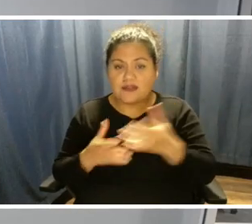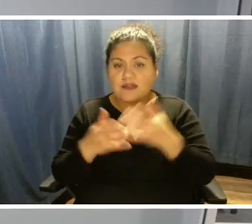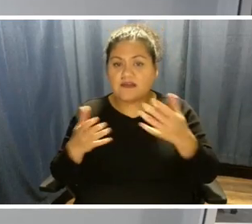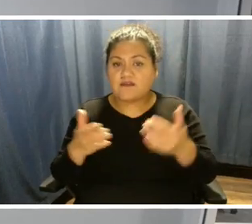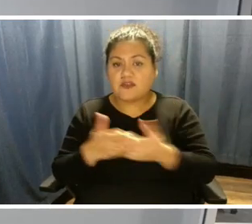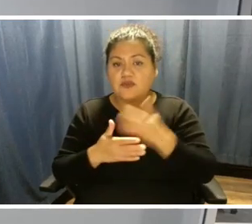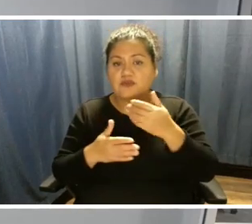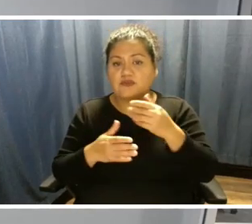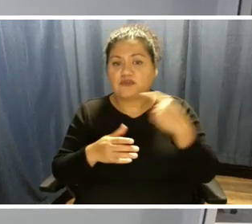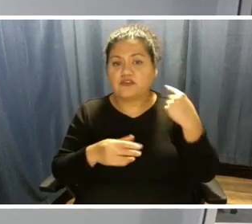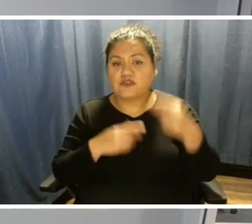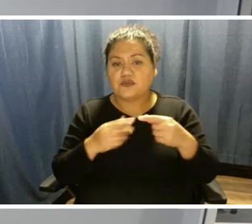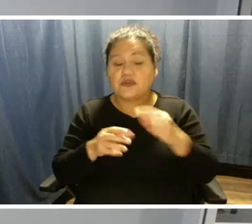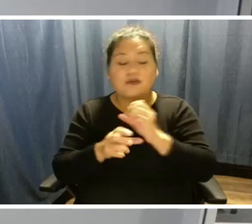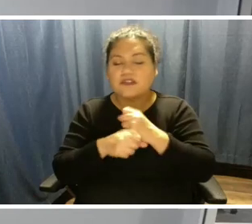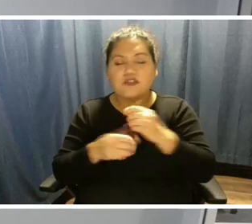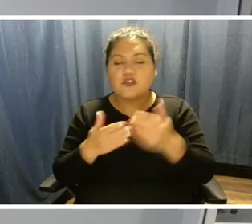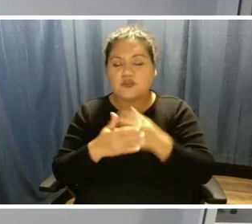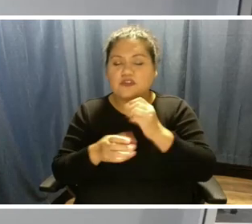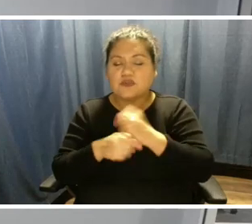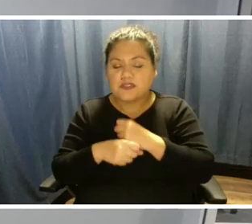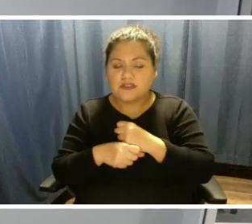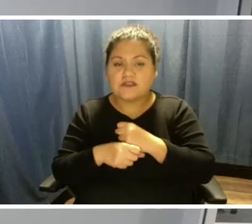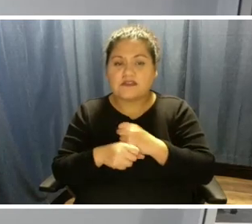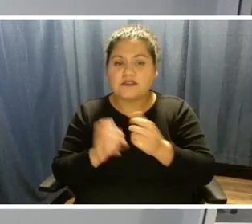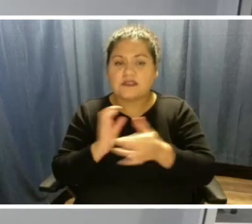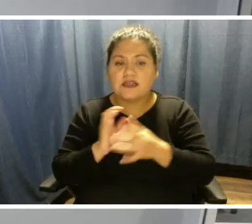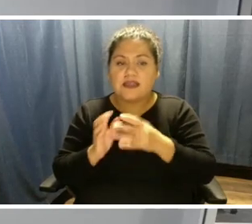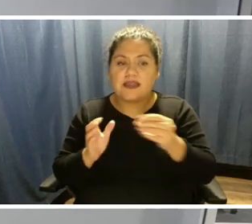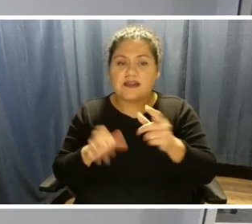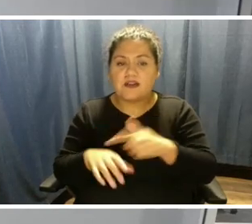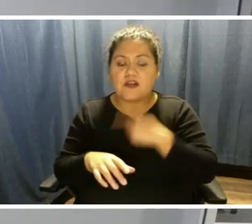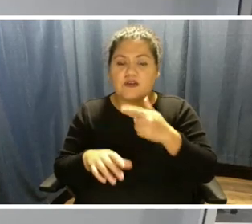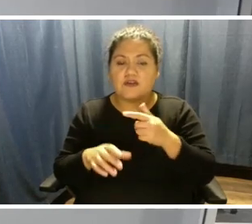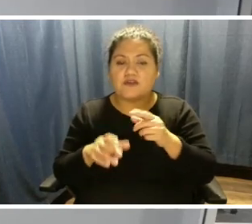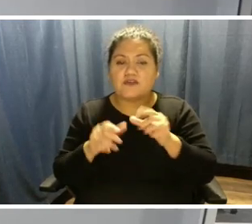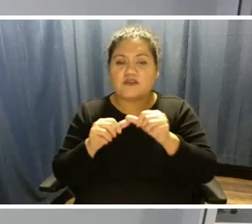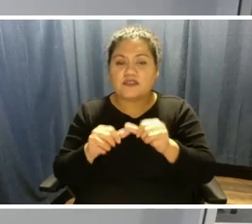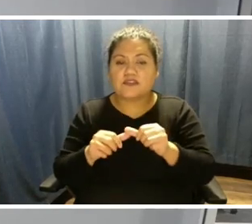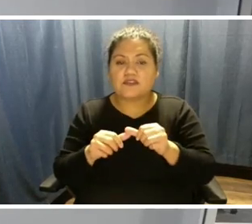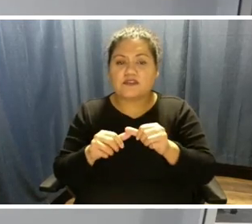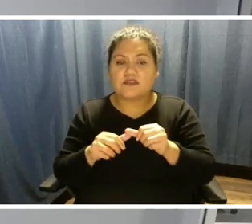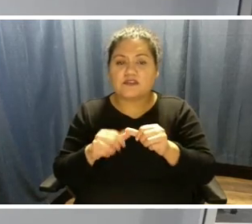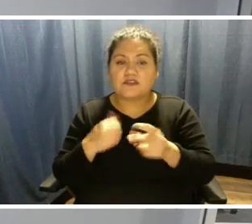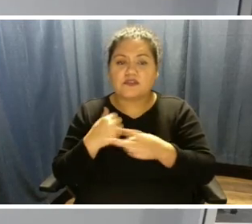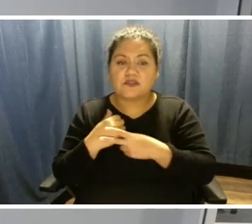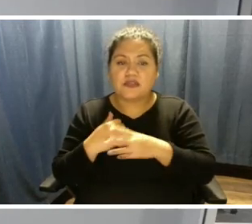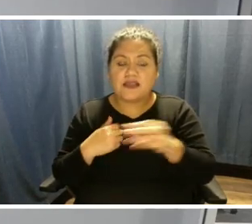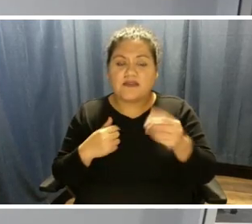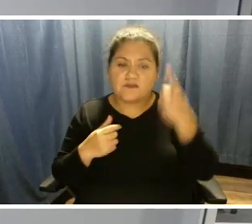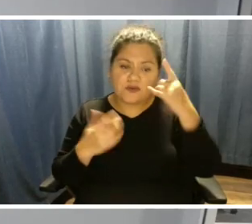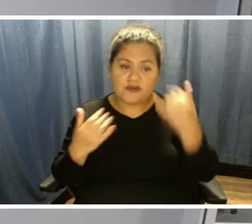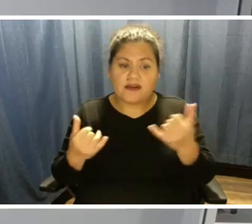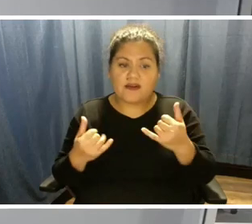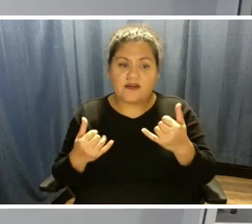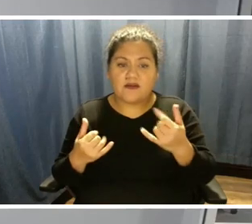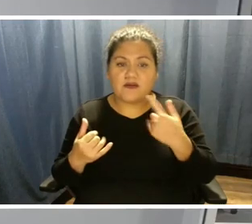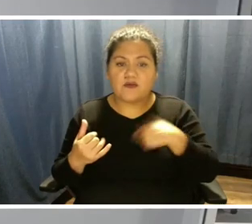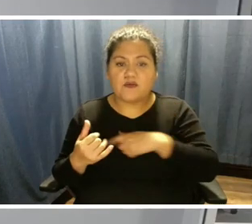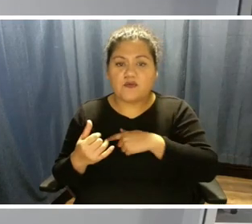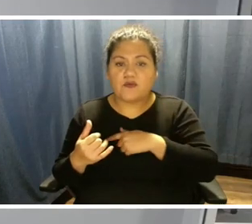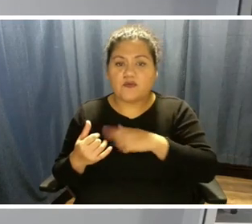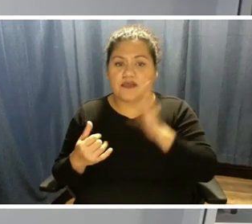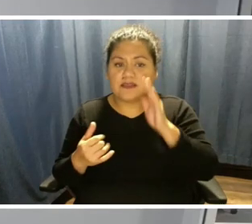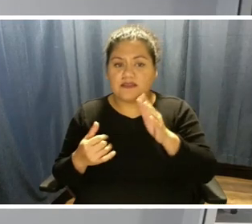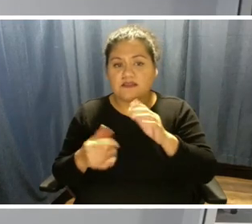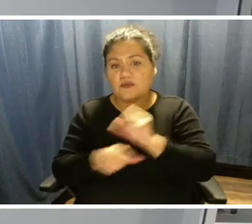and storage technology, frankly, the longer duration storage to serve our community. But for now, we've got to deal with what